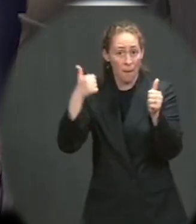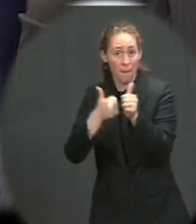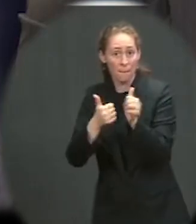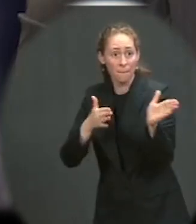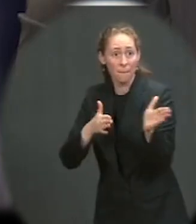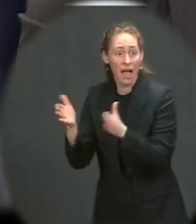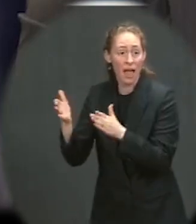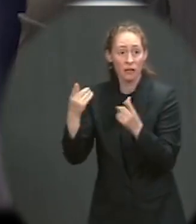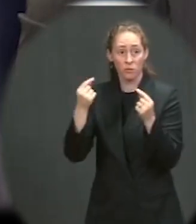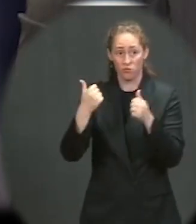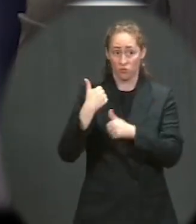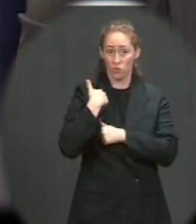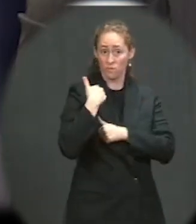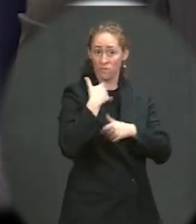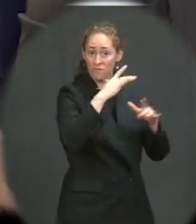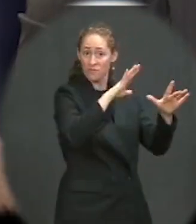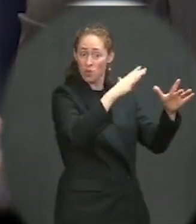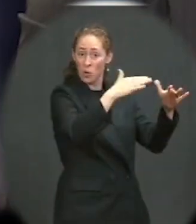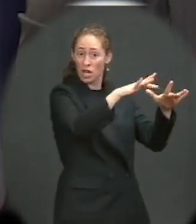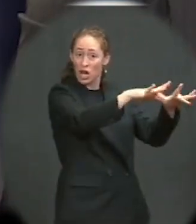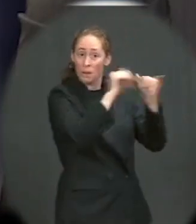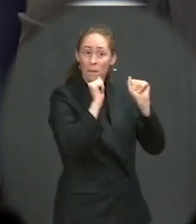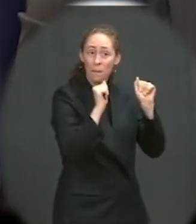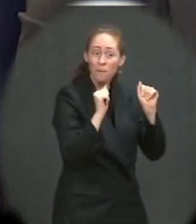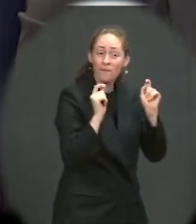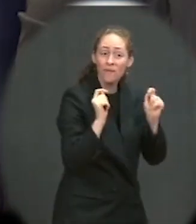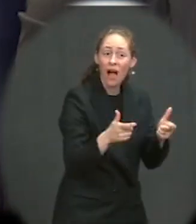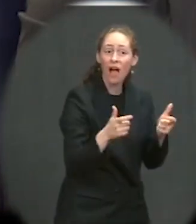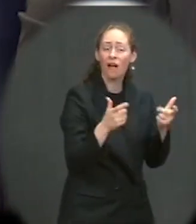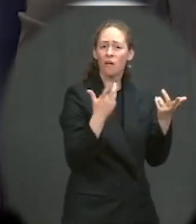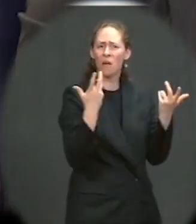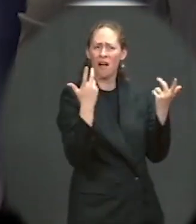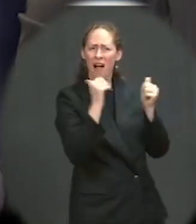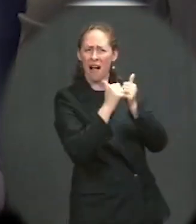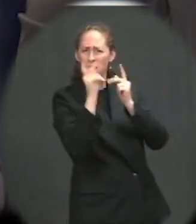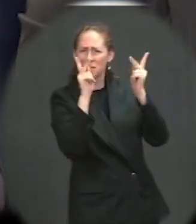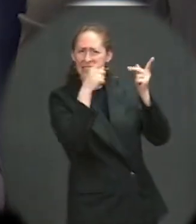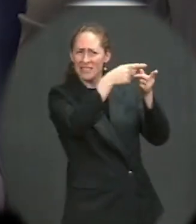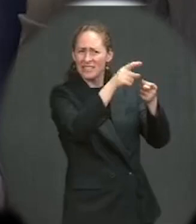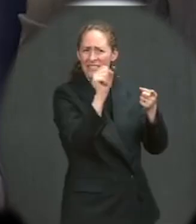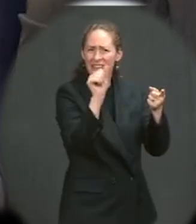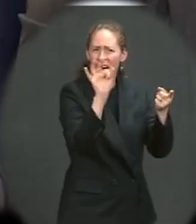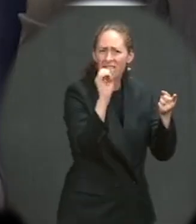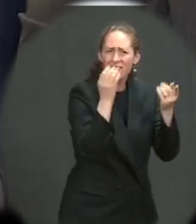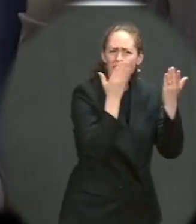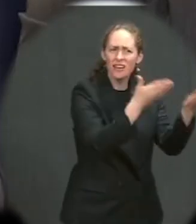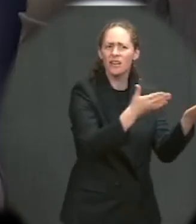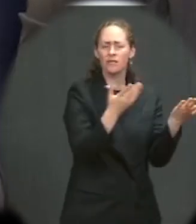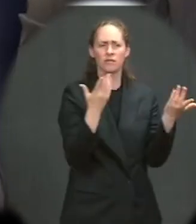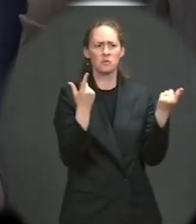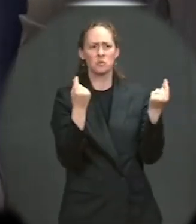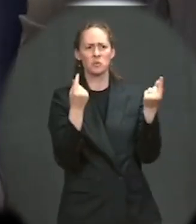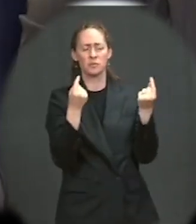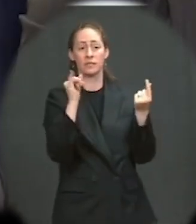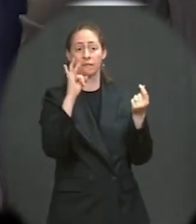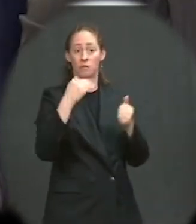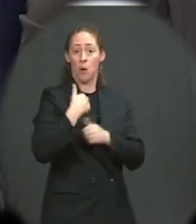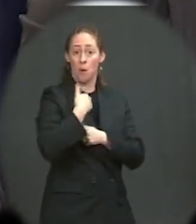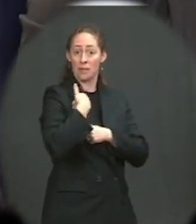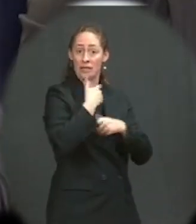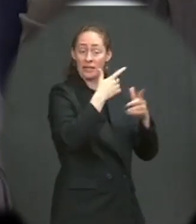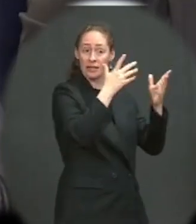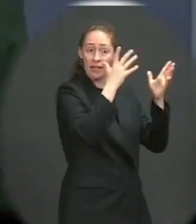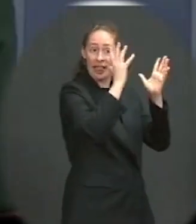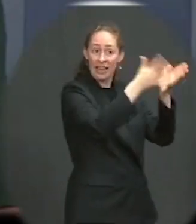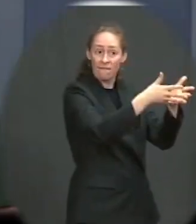more importantly, embassy officials, folks that we plan, the U.S. plan to keep on the ground, if they advance much quicker than perhaps was initially thought?